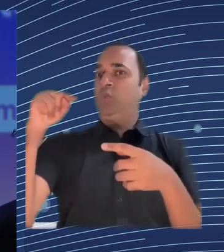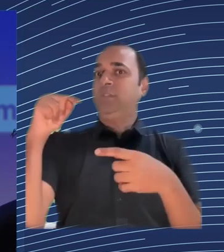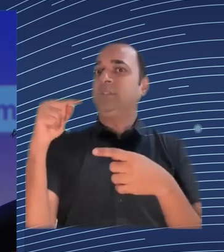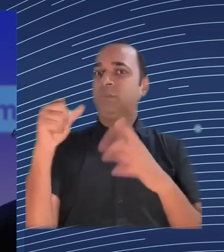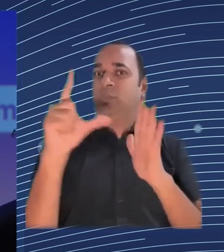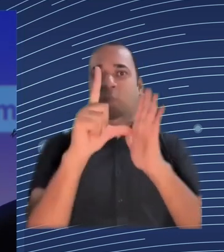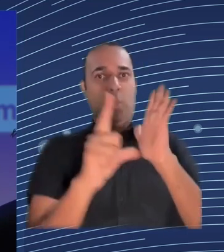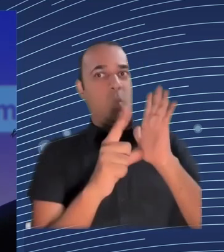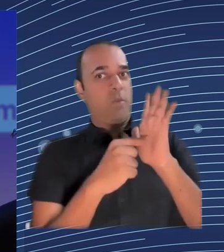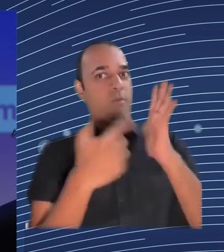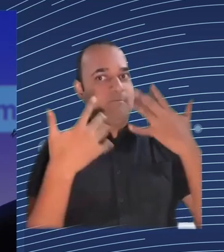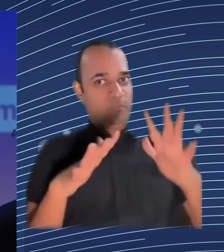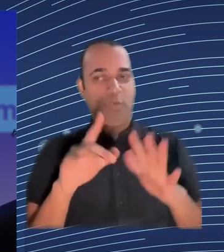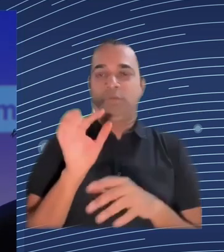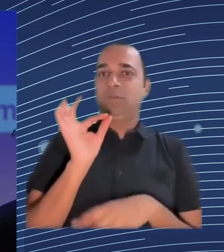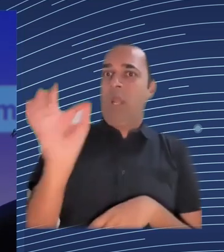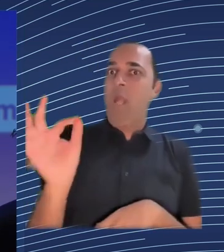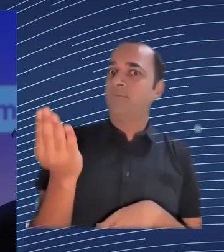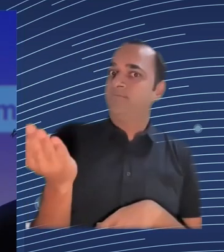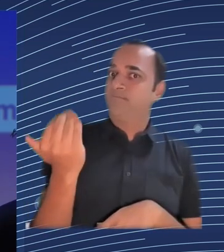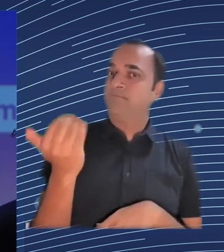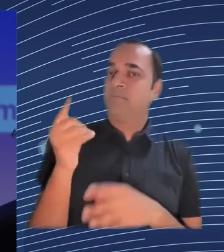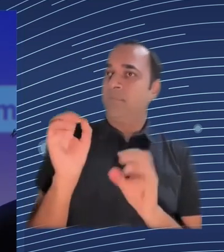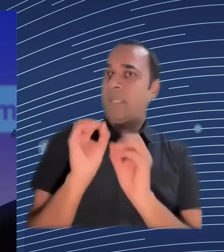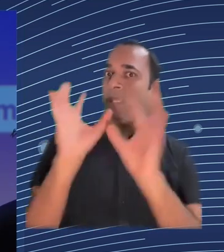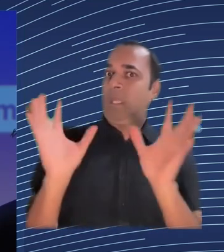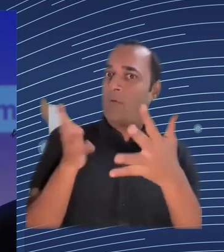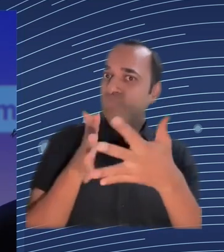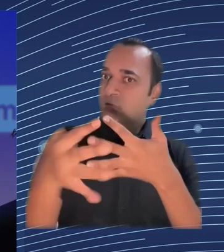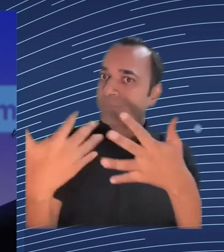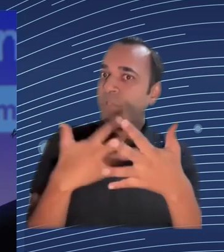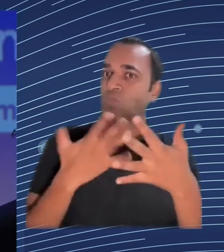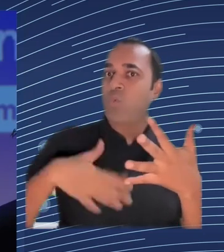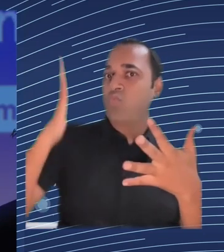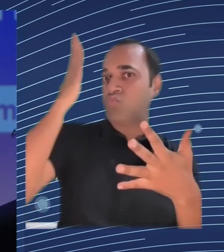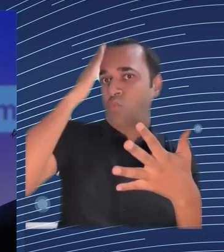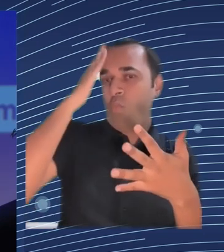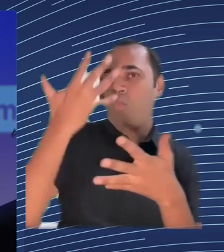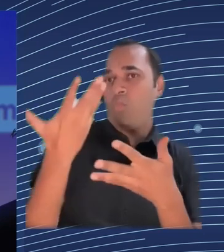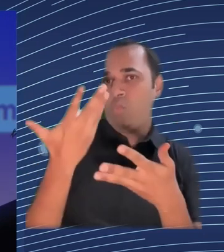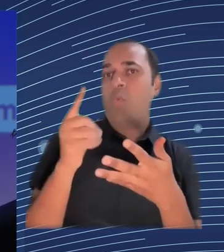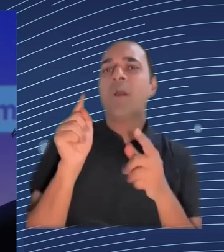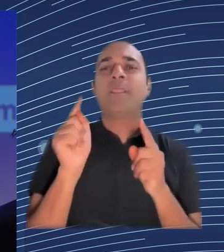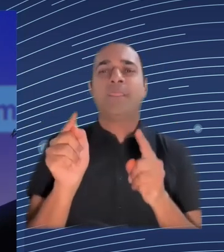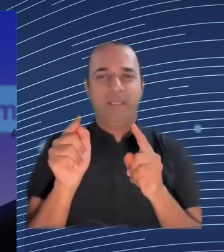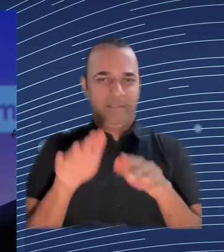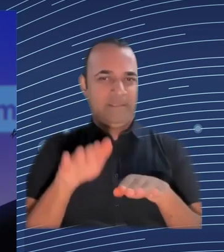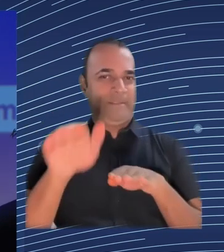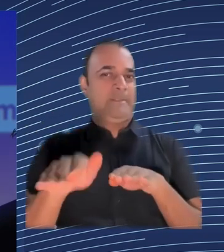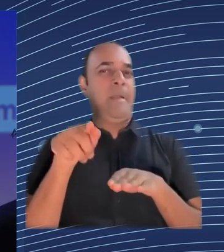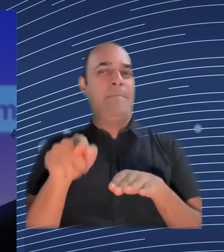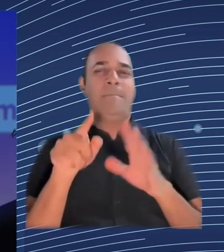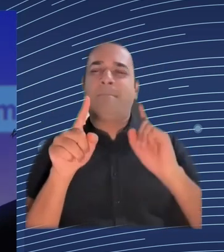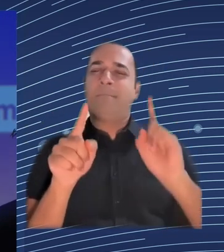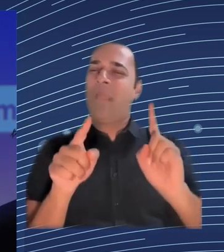maybe bargaining of the implementation of these algorithms which is not giving a veto